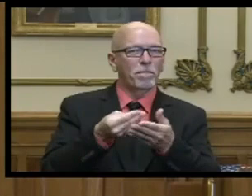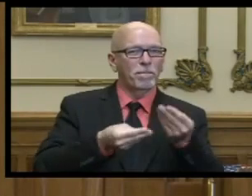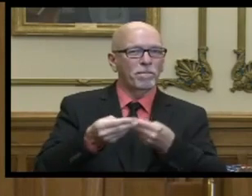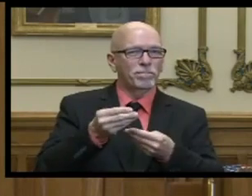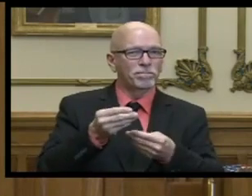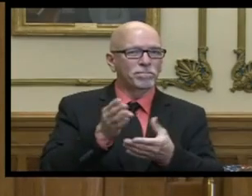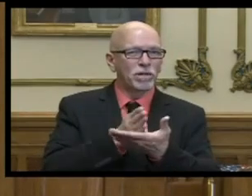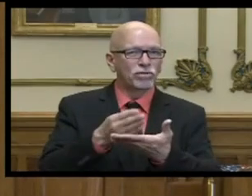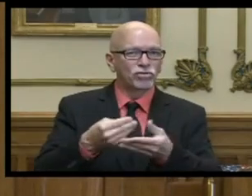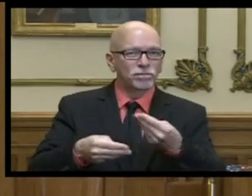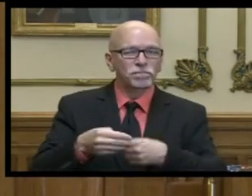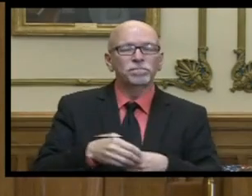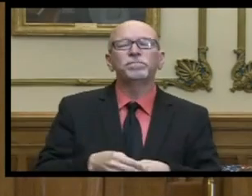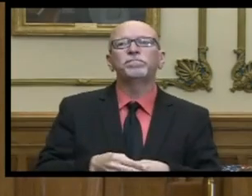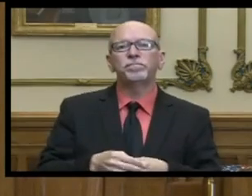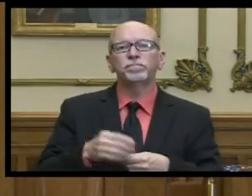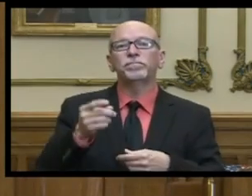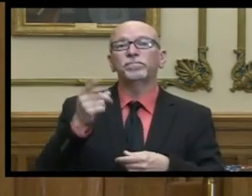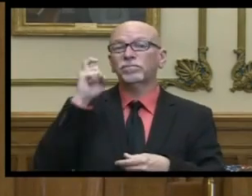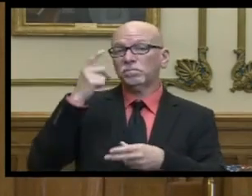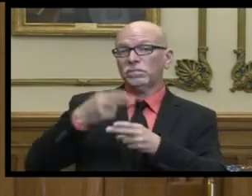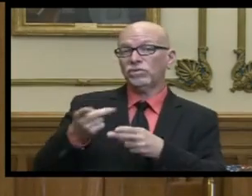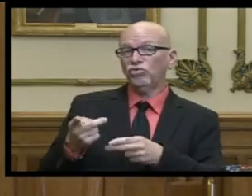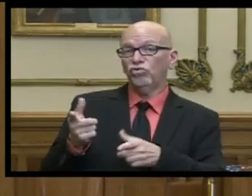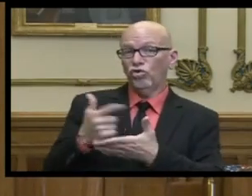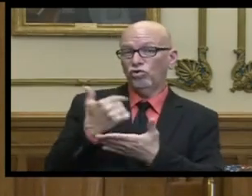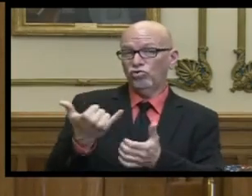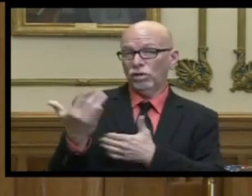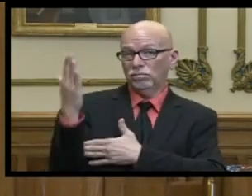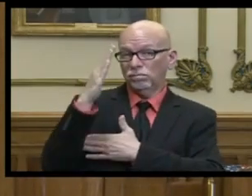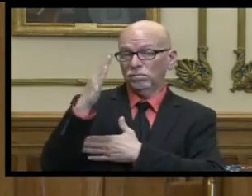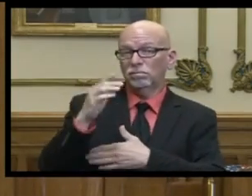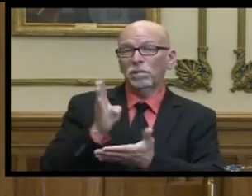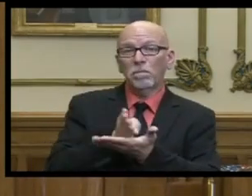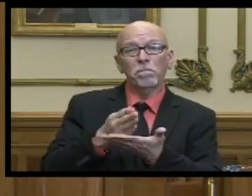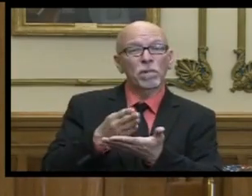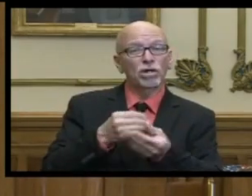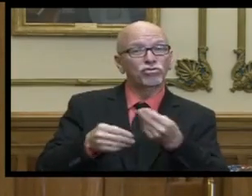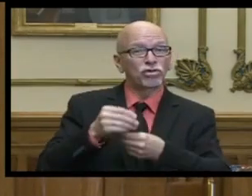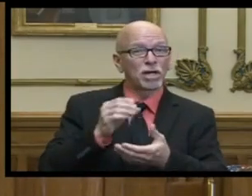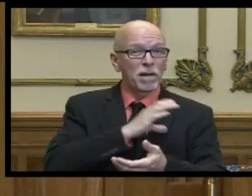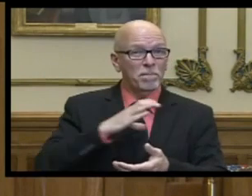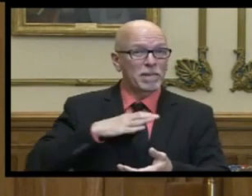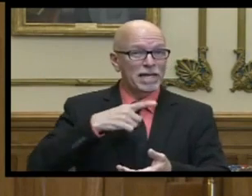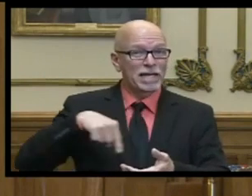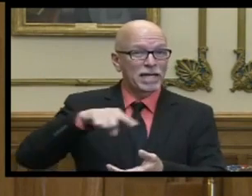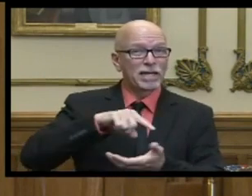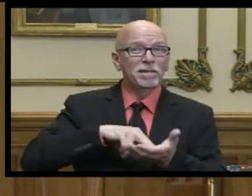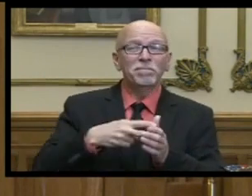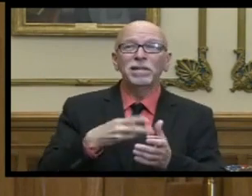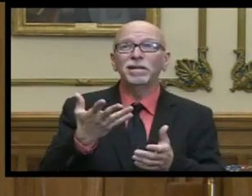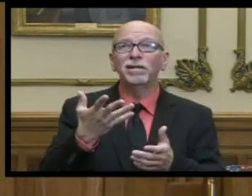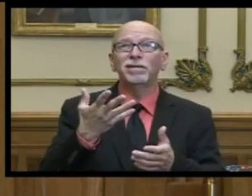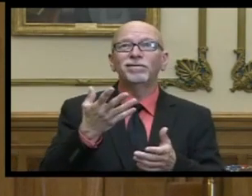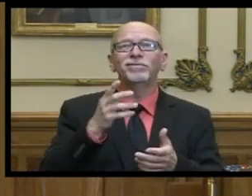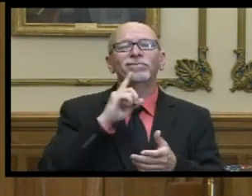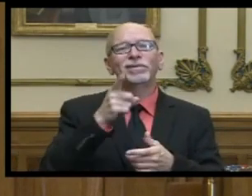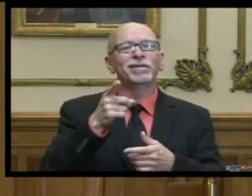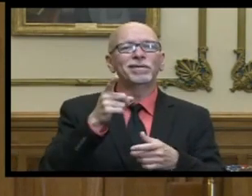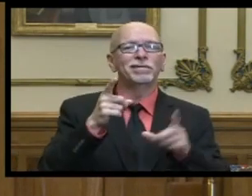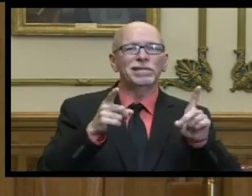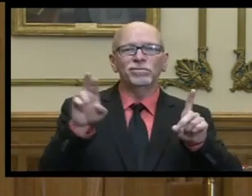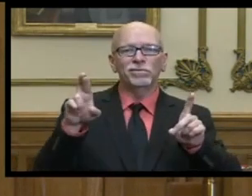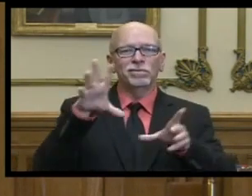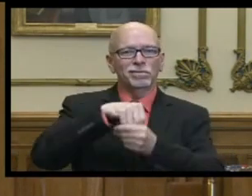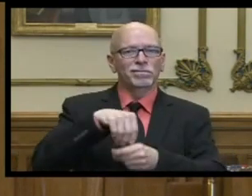as the governor mentioned earlier today the the budget committee which is made up of uh it's a bipartisan